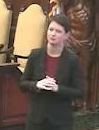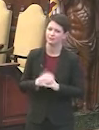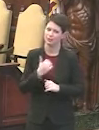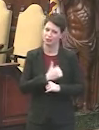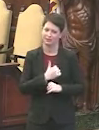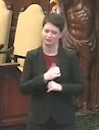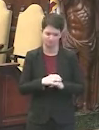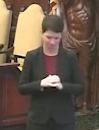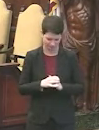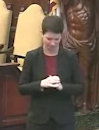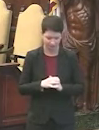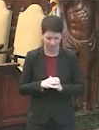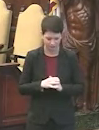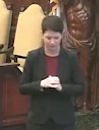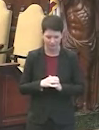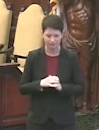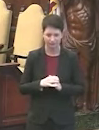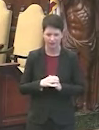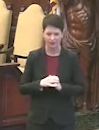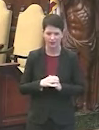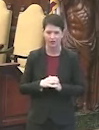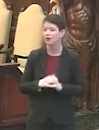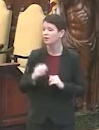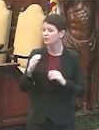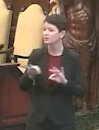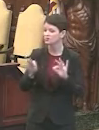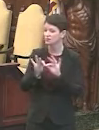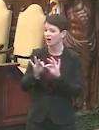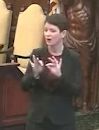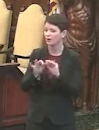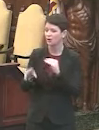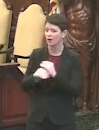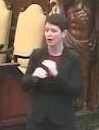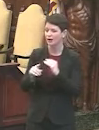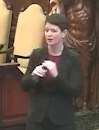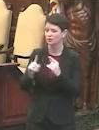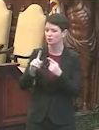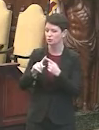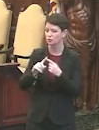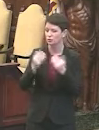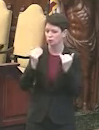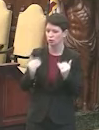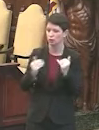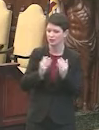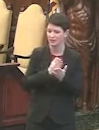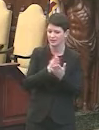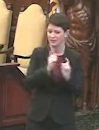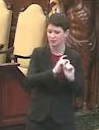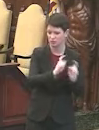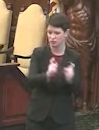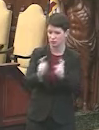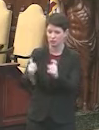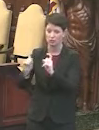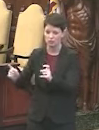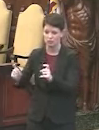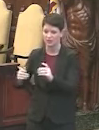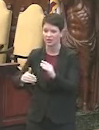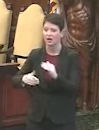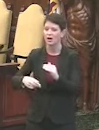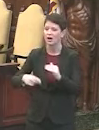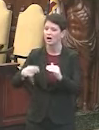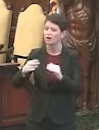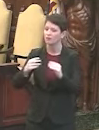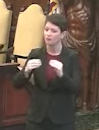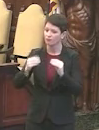Sorry about that. I think there is a value to adding to their current distribution channels, very large, high-throughput mass